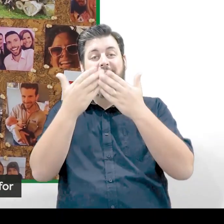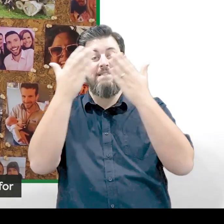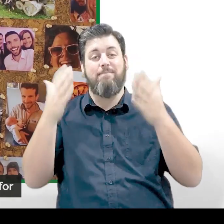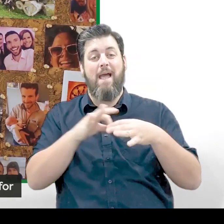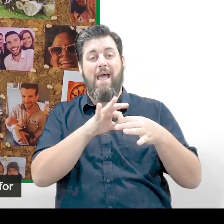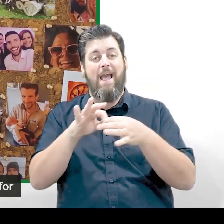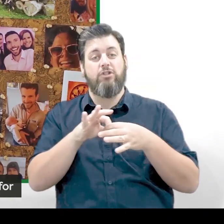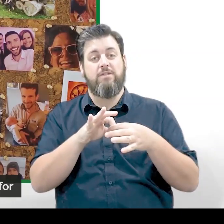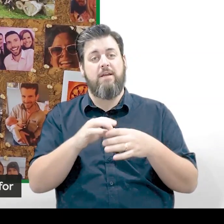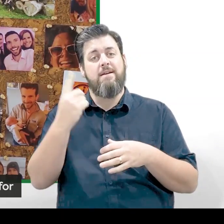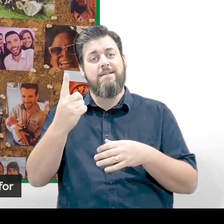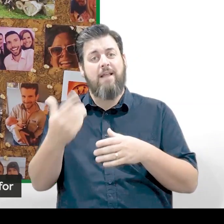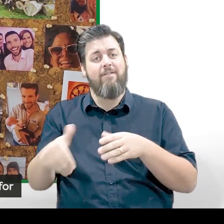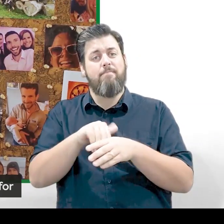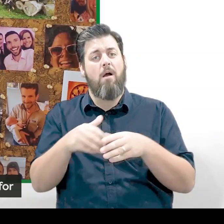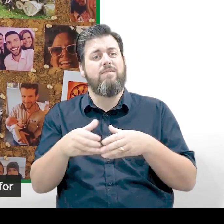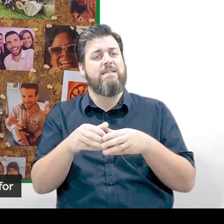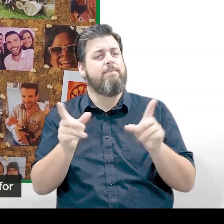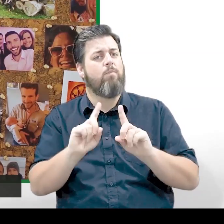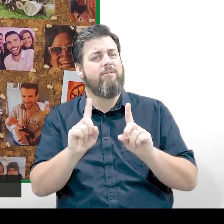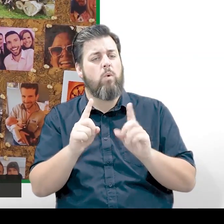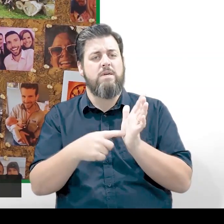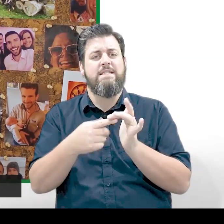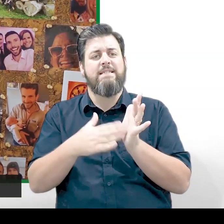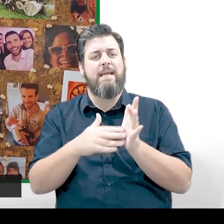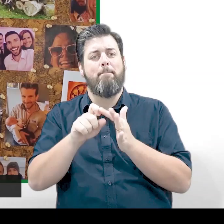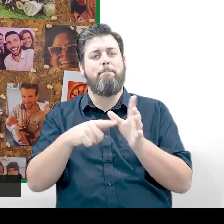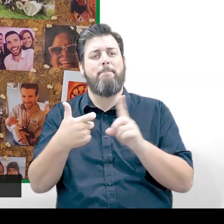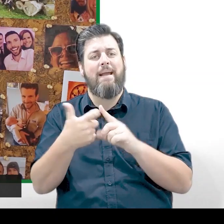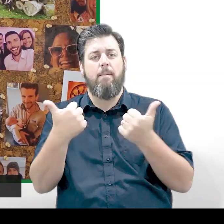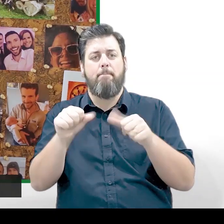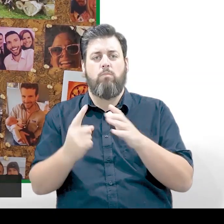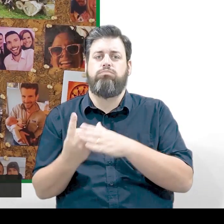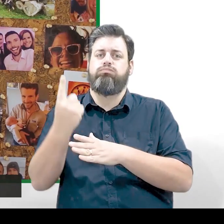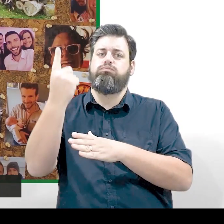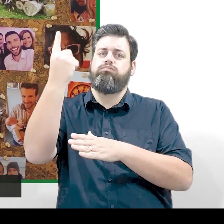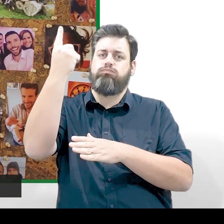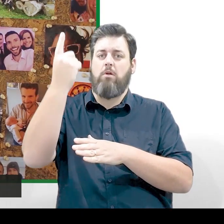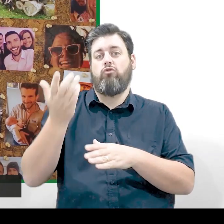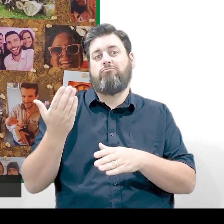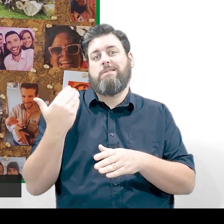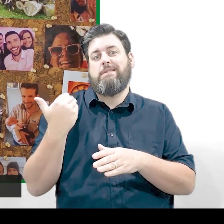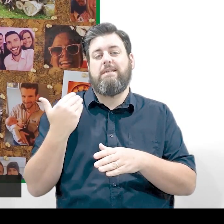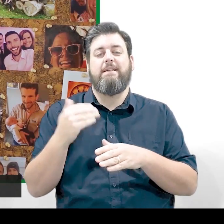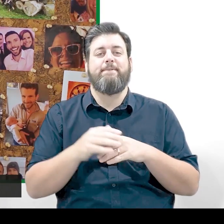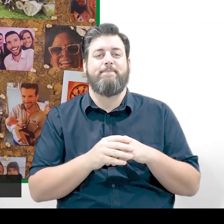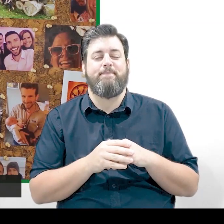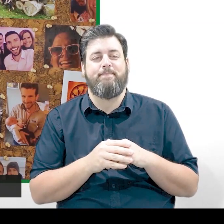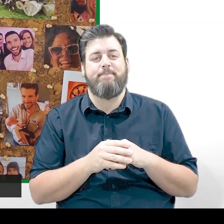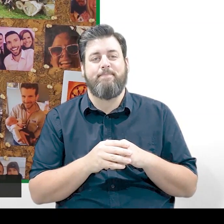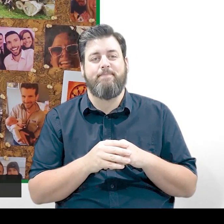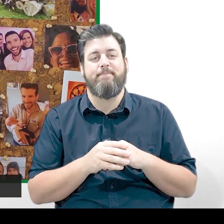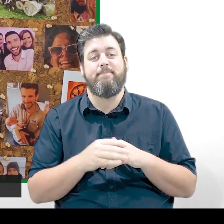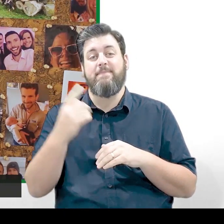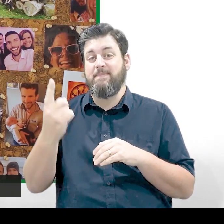Libby was part of the team that was responsible for getting Tim Peake, the most recent UK astronaut, up